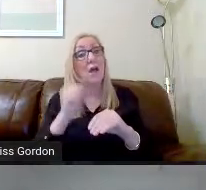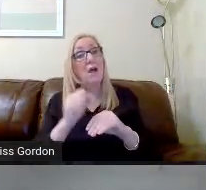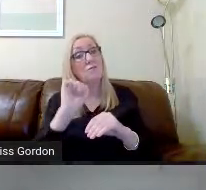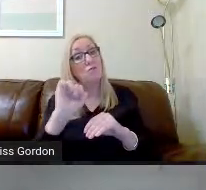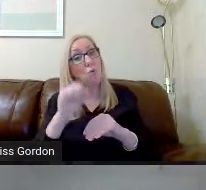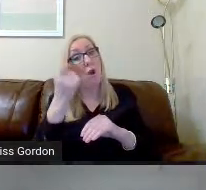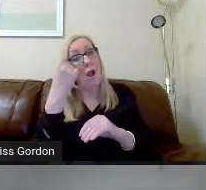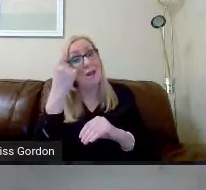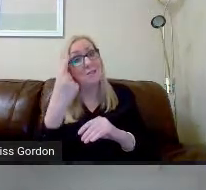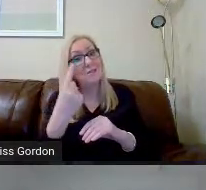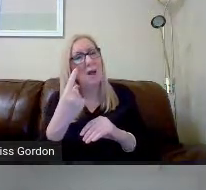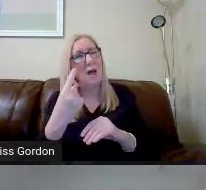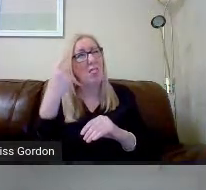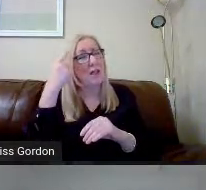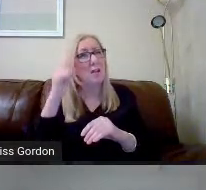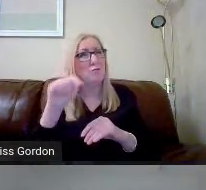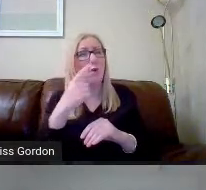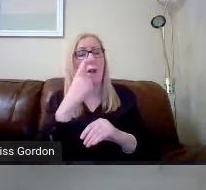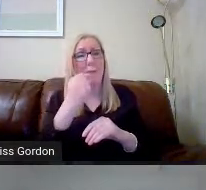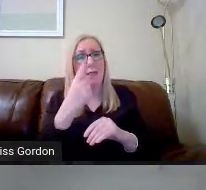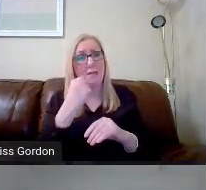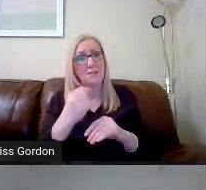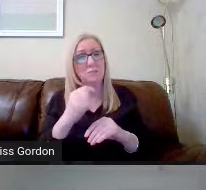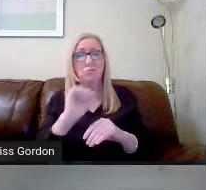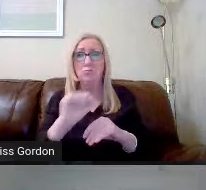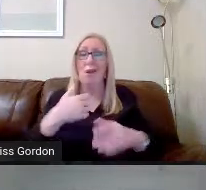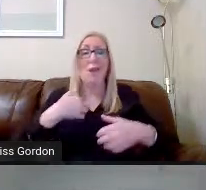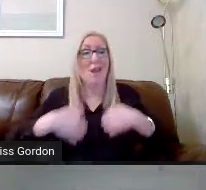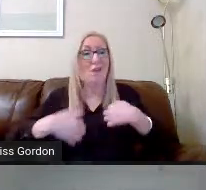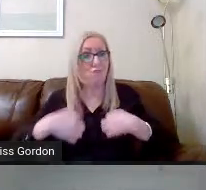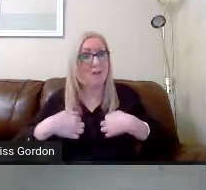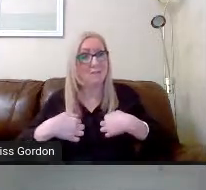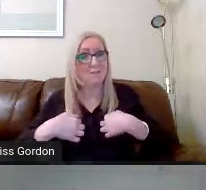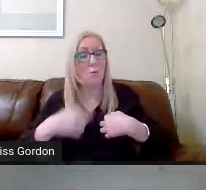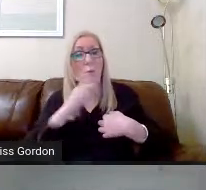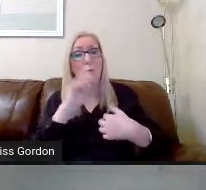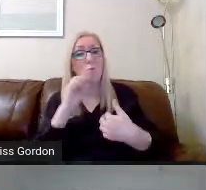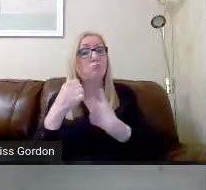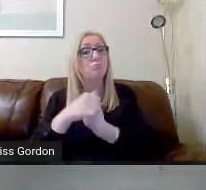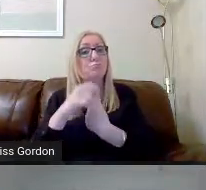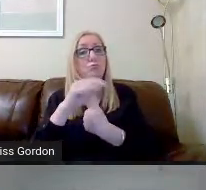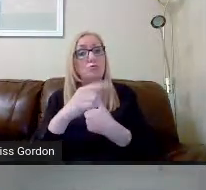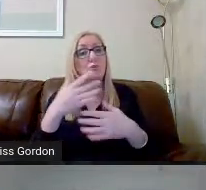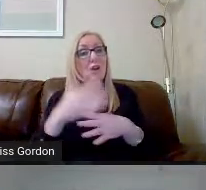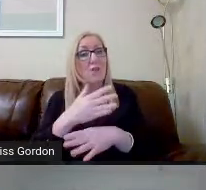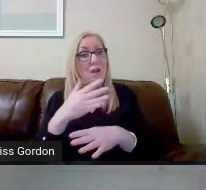think about where your abilities lie, where your interests lie and what's going to suit your career purpose.